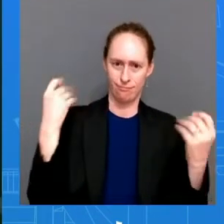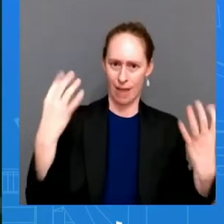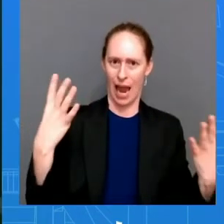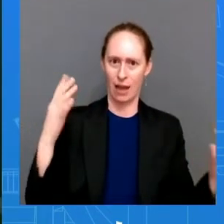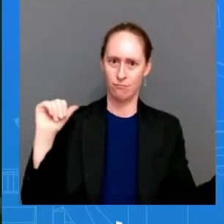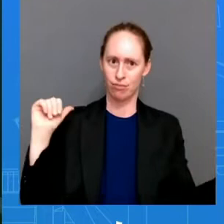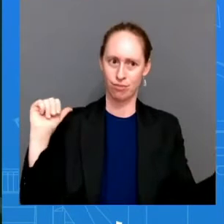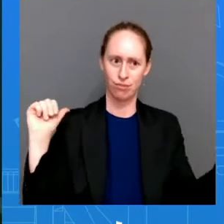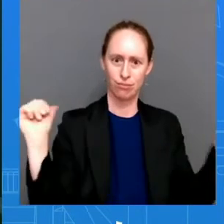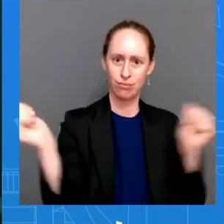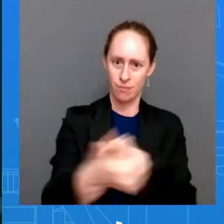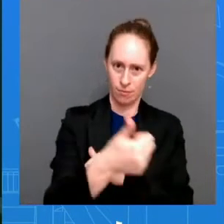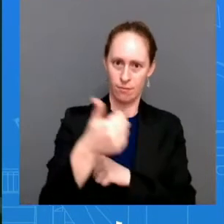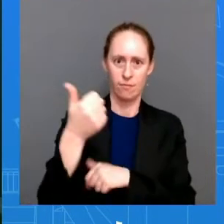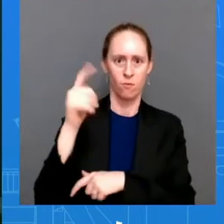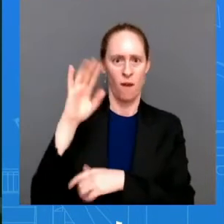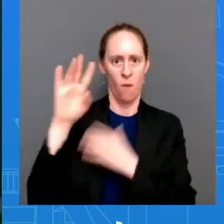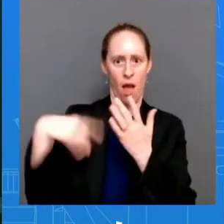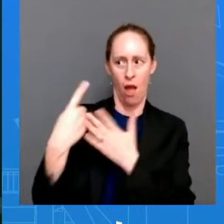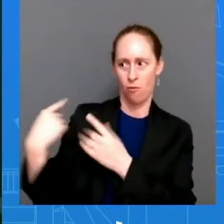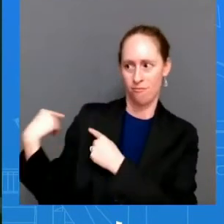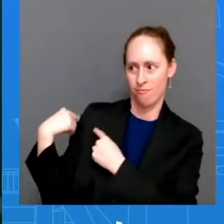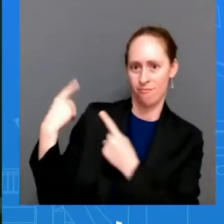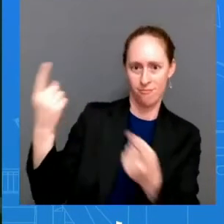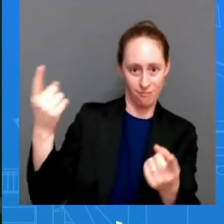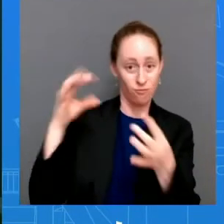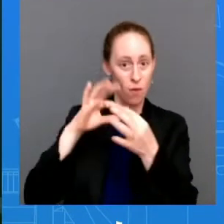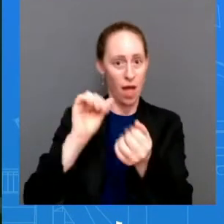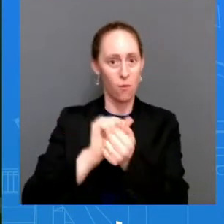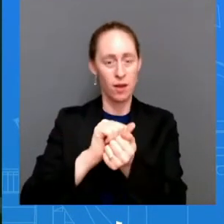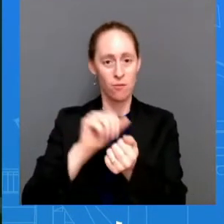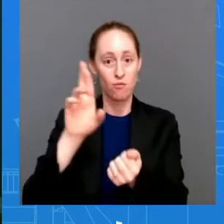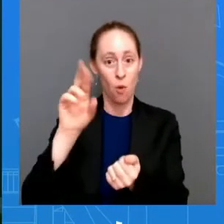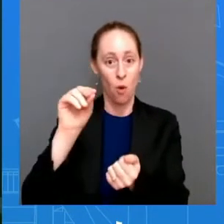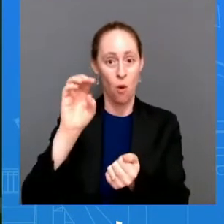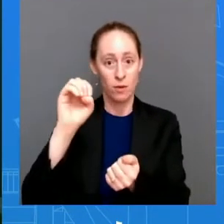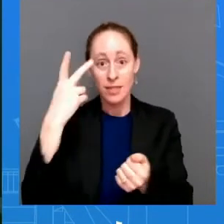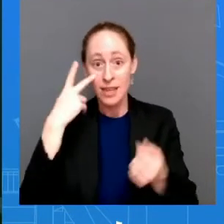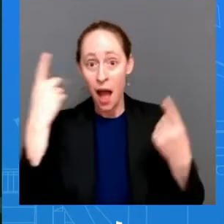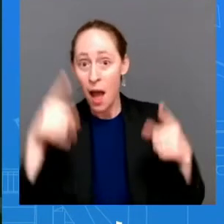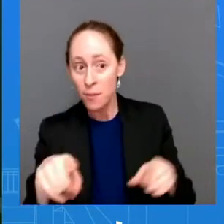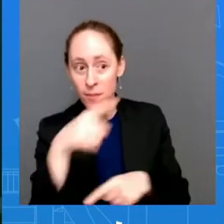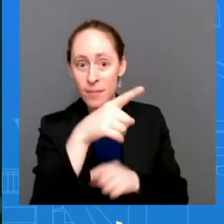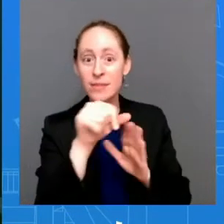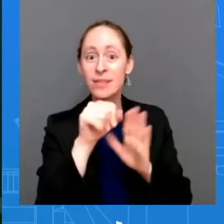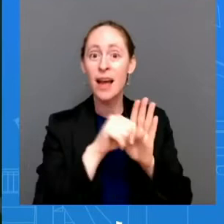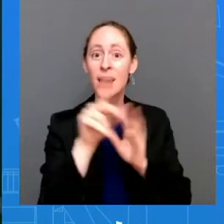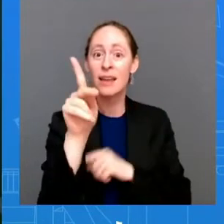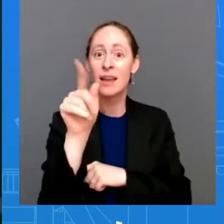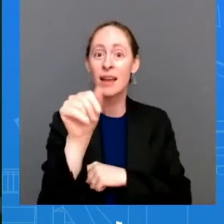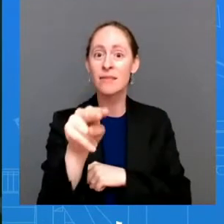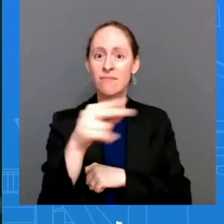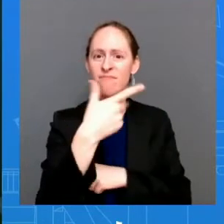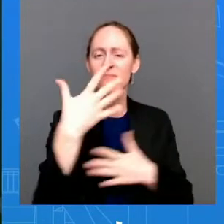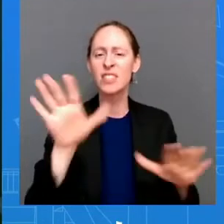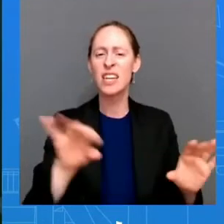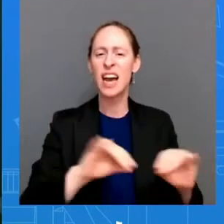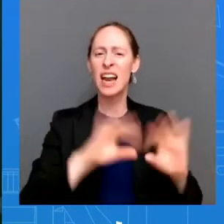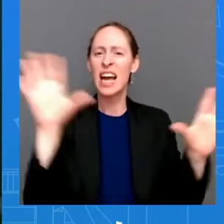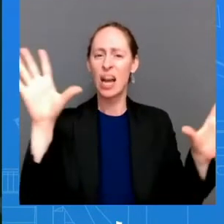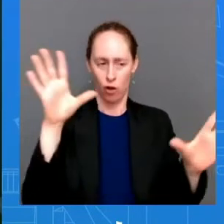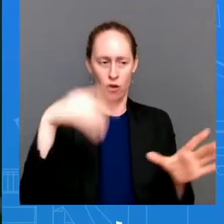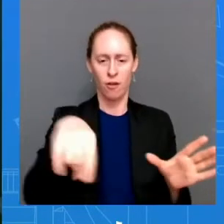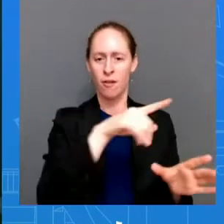country backwards with fewer rights and politicians invading our most personal decisions and they won